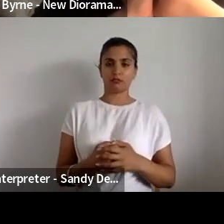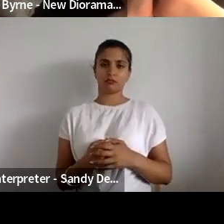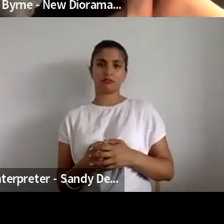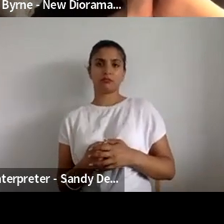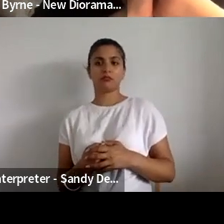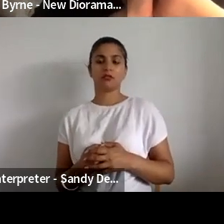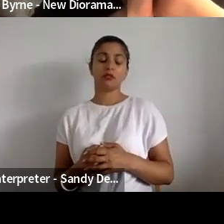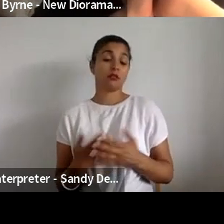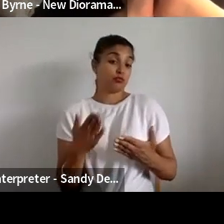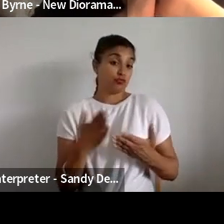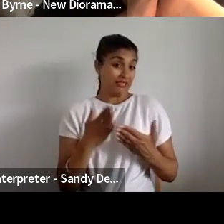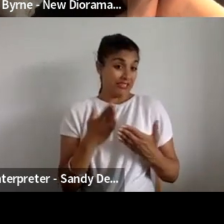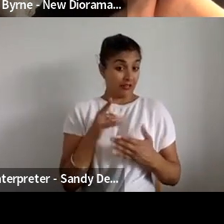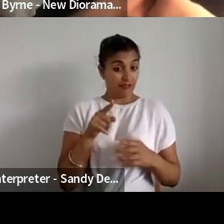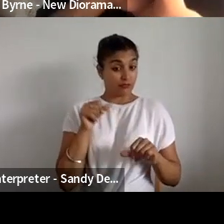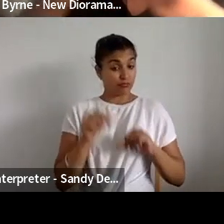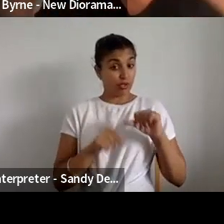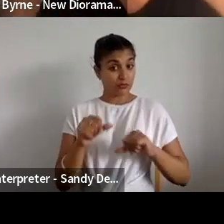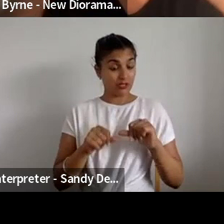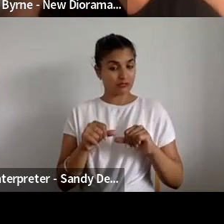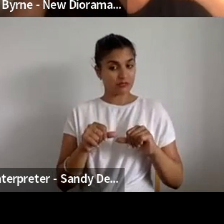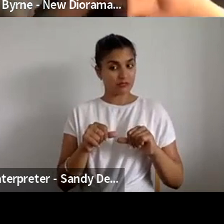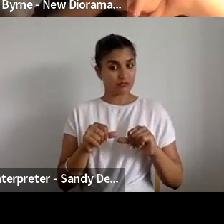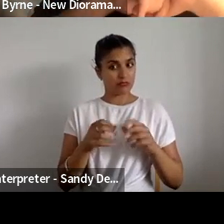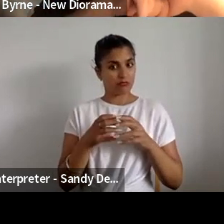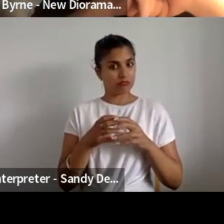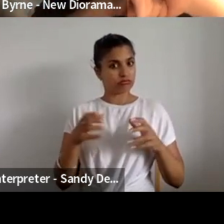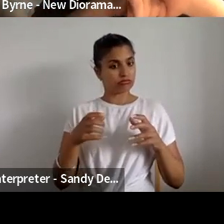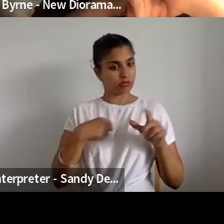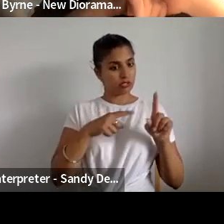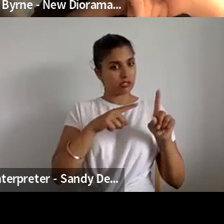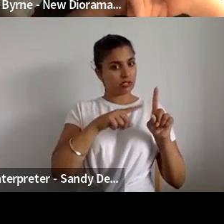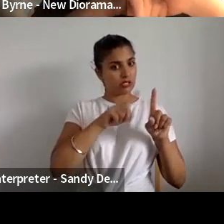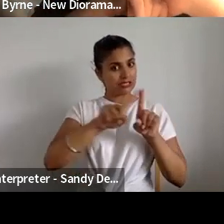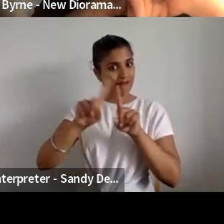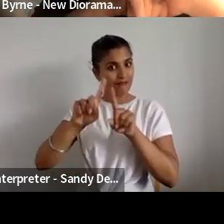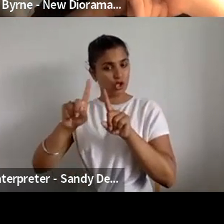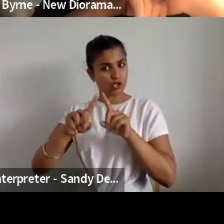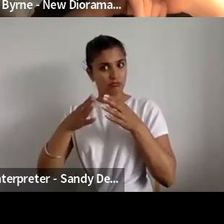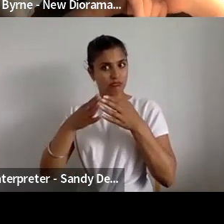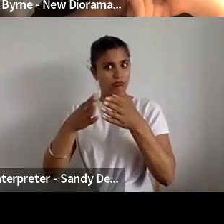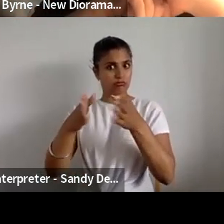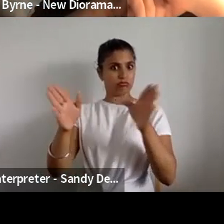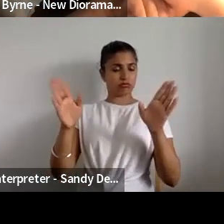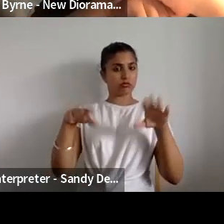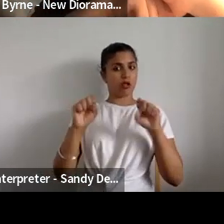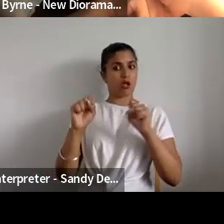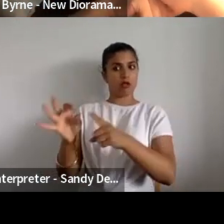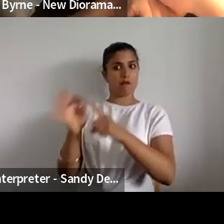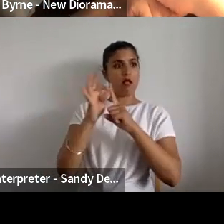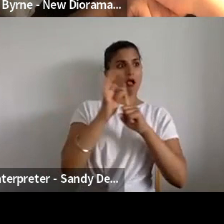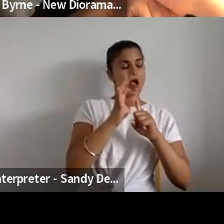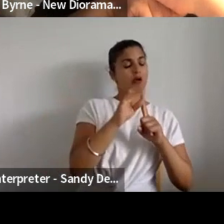the sort of overall diversity of people who were who were applying, and I think the the sort of invitation